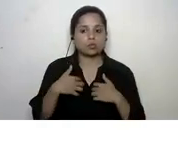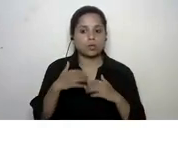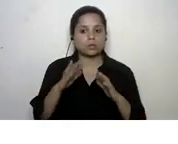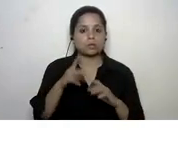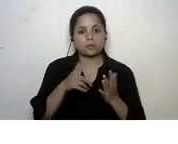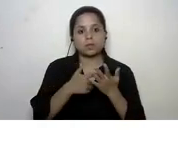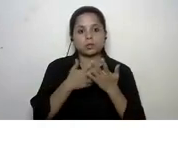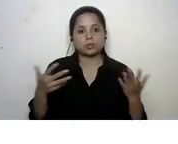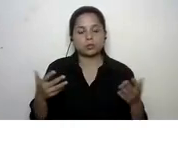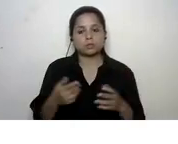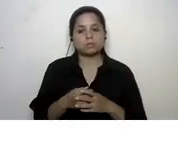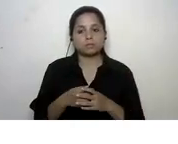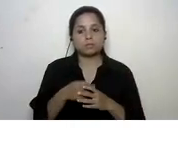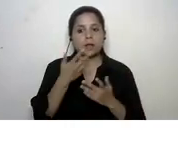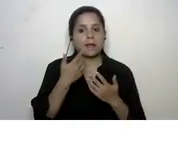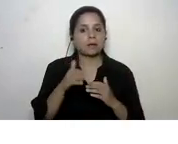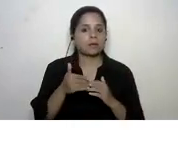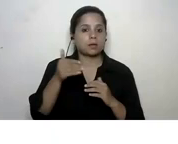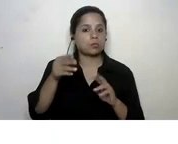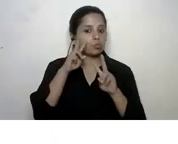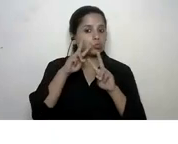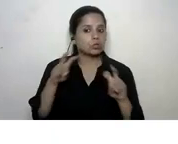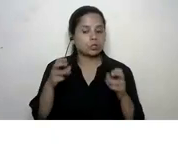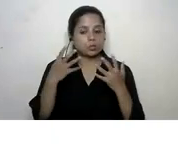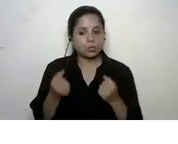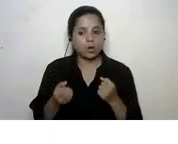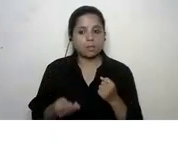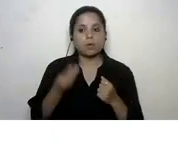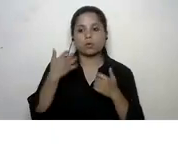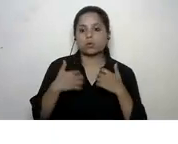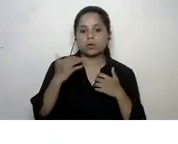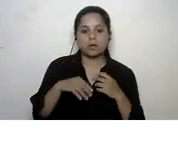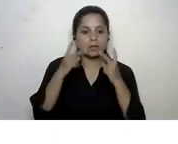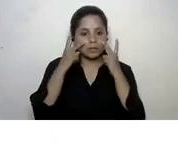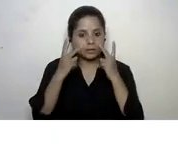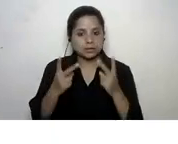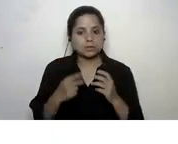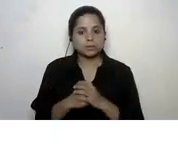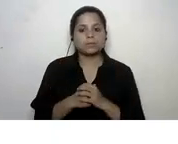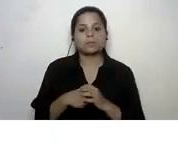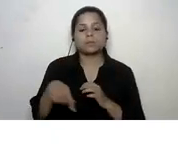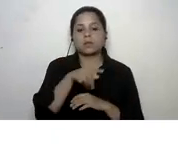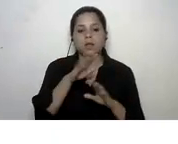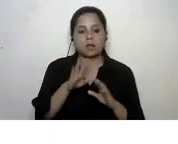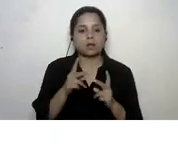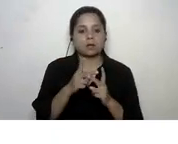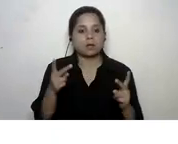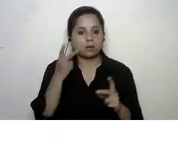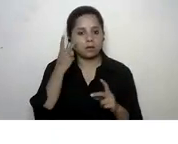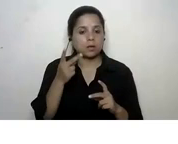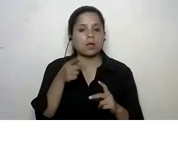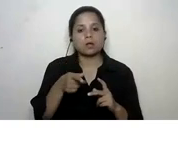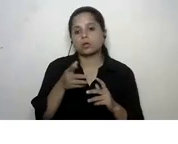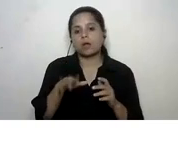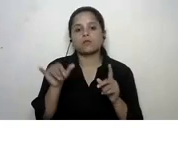if you're interested in any further research or further interest in looking there are there are youtube videos and there is reading as well